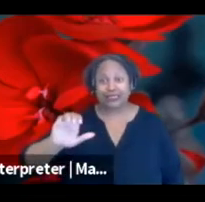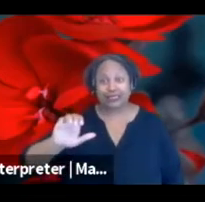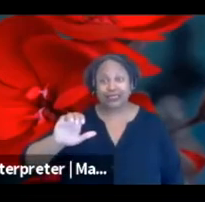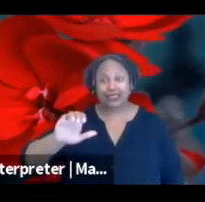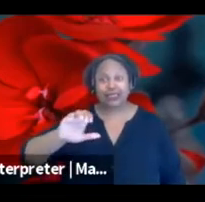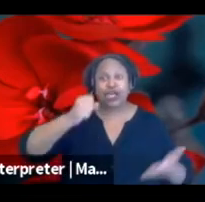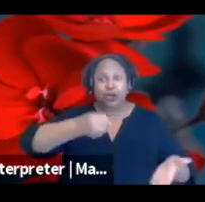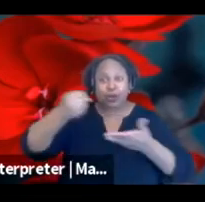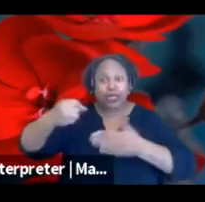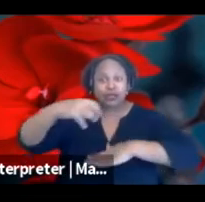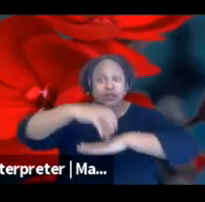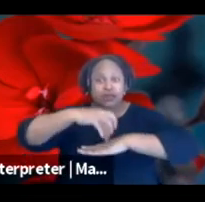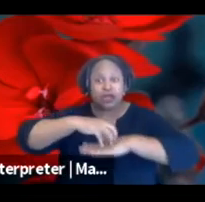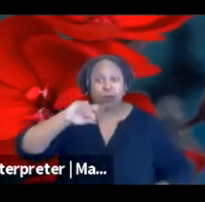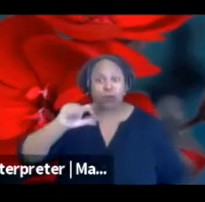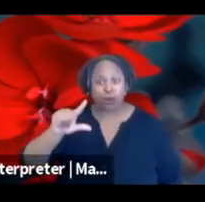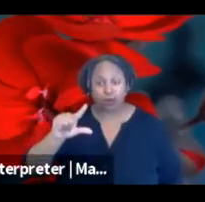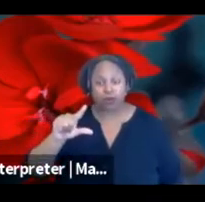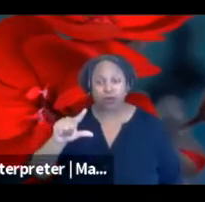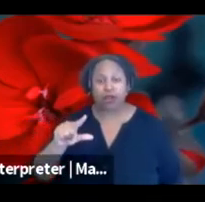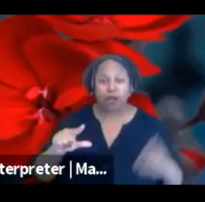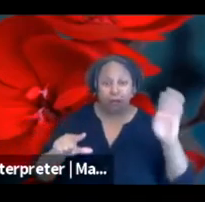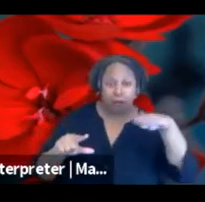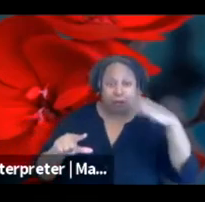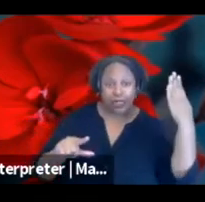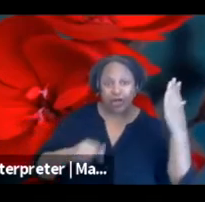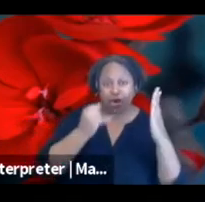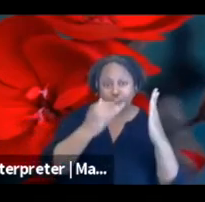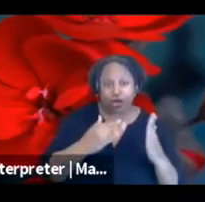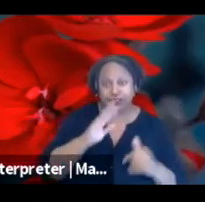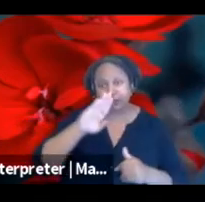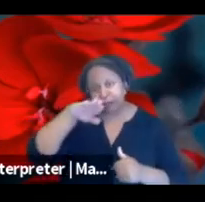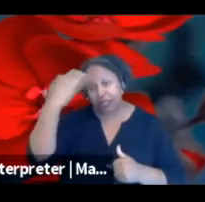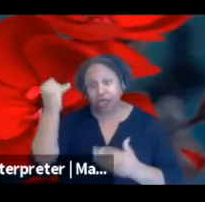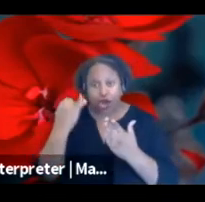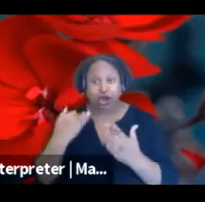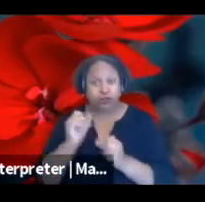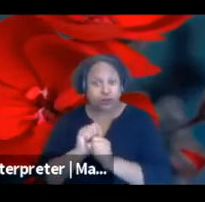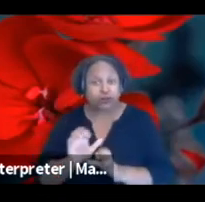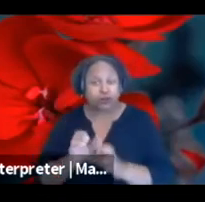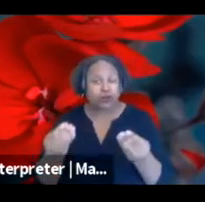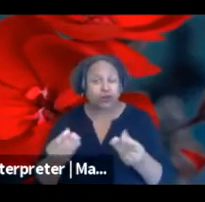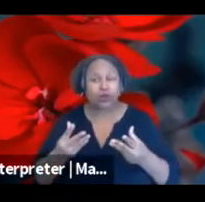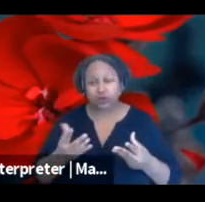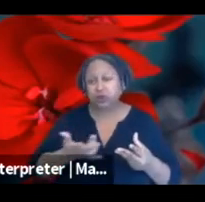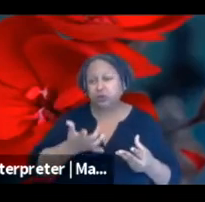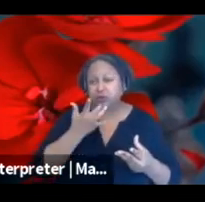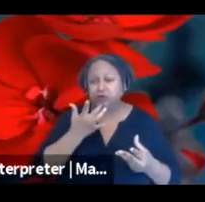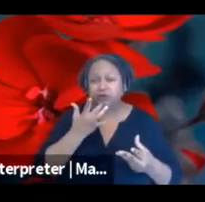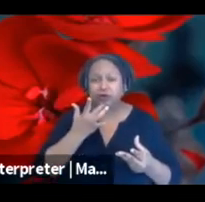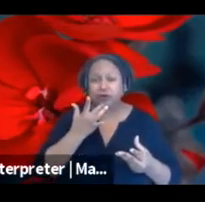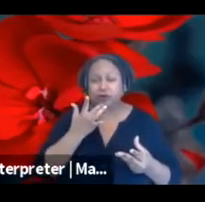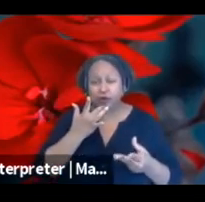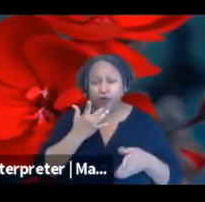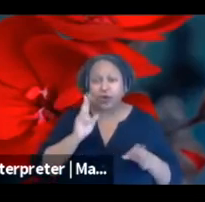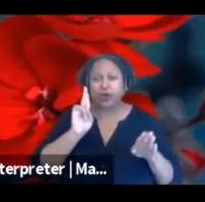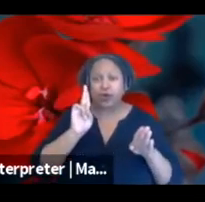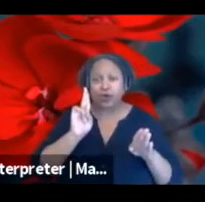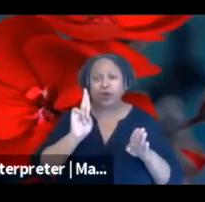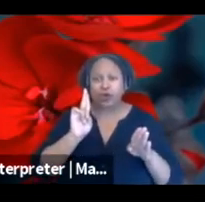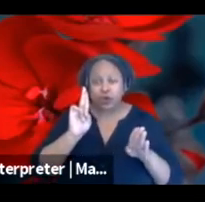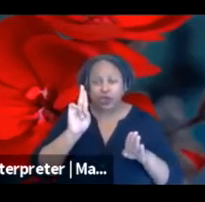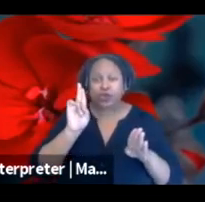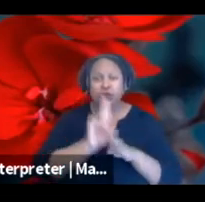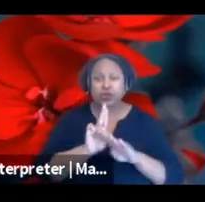So Black artists and arts workers said that most of them said that they would use another application format other than written